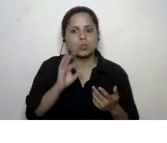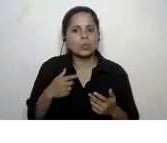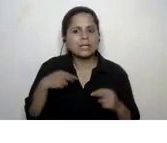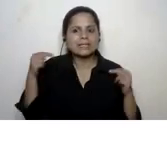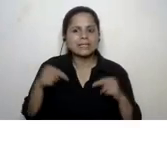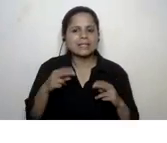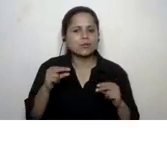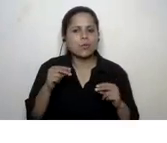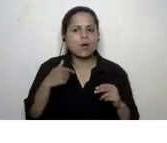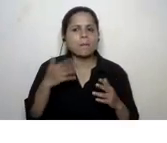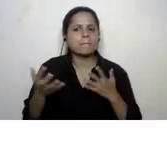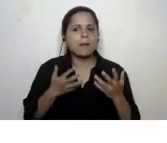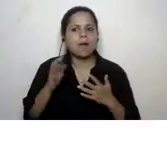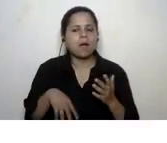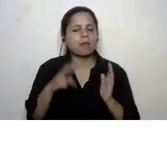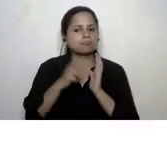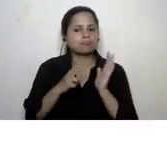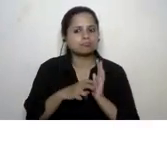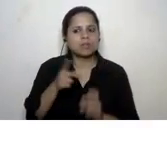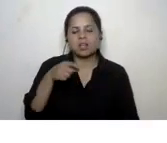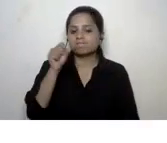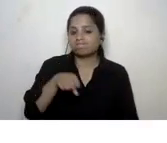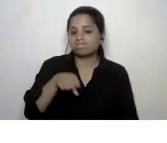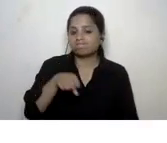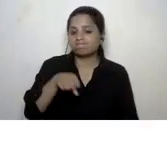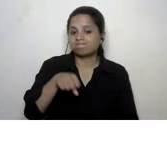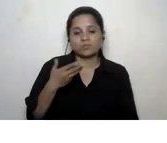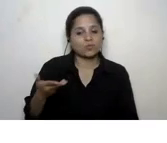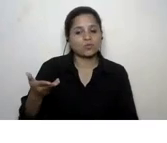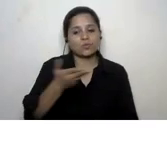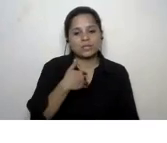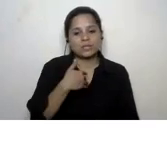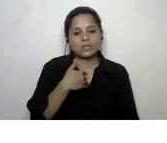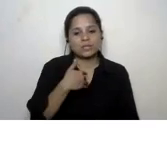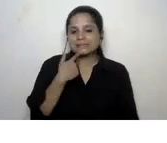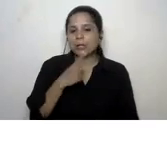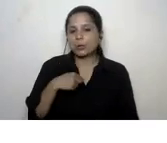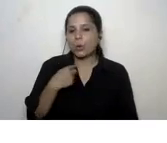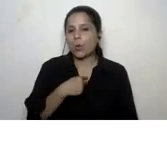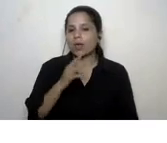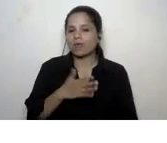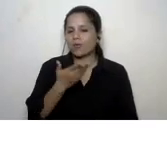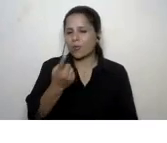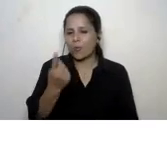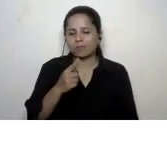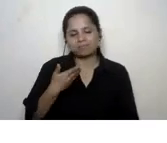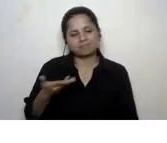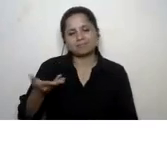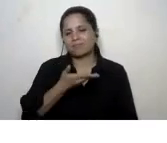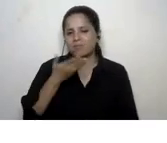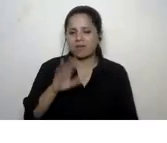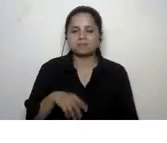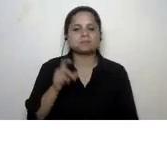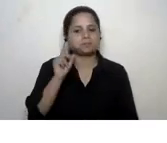need exactly yes absolutely i think all of us are guilty of it not just you priya okay